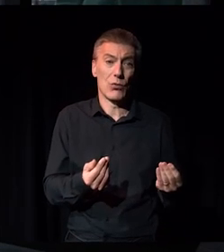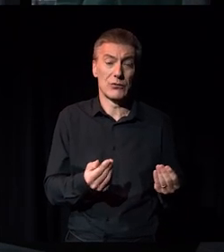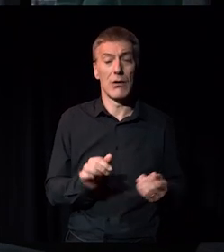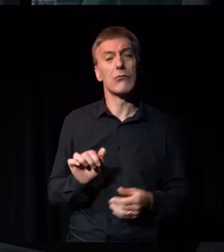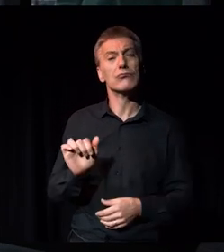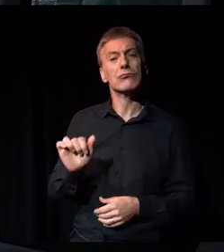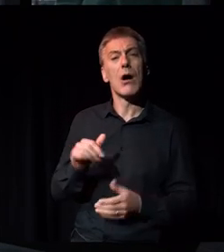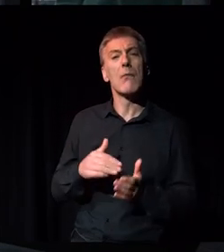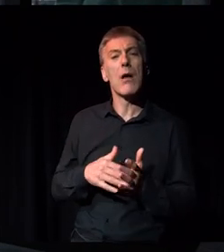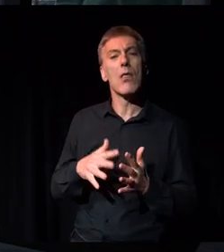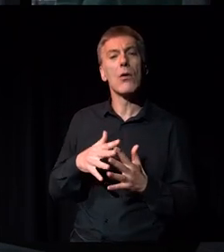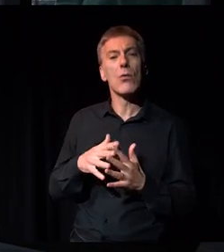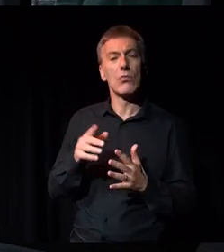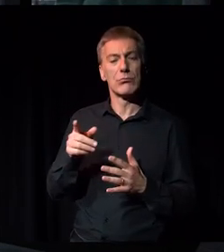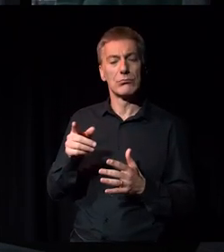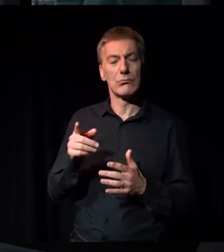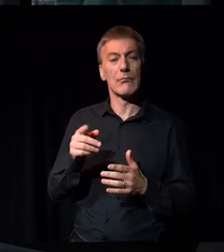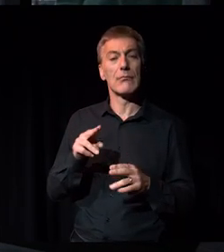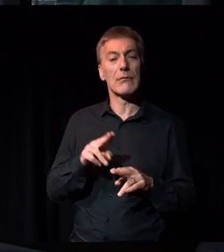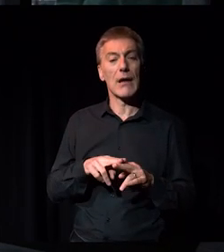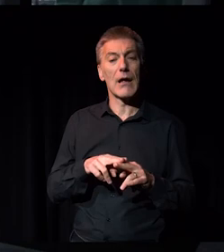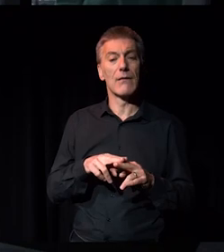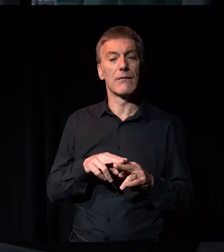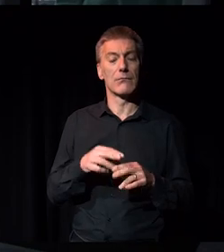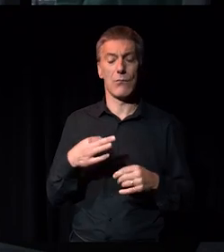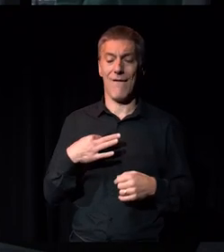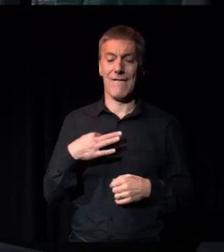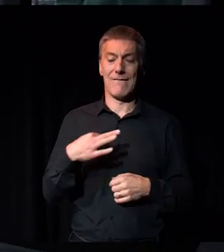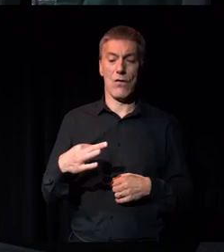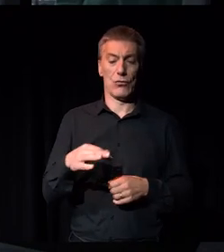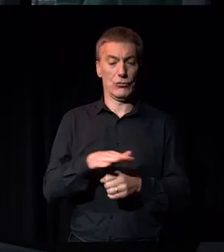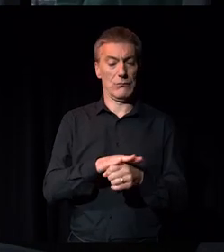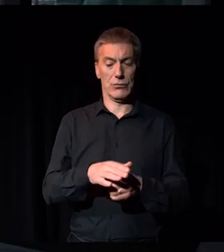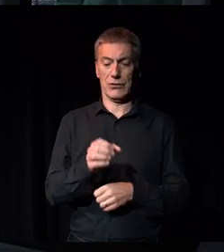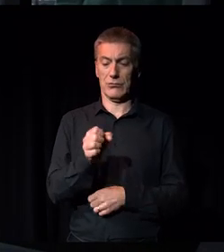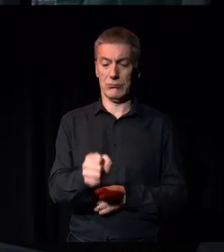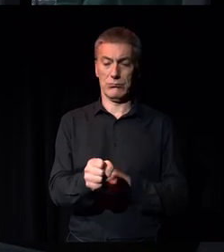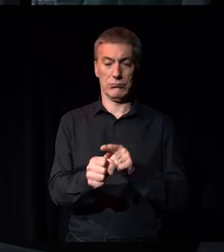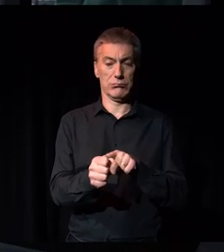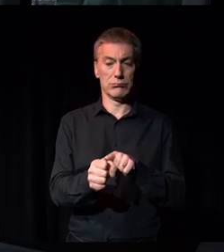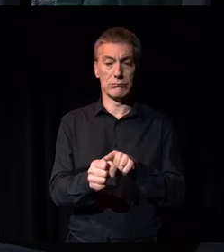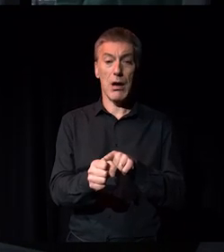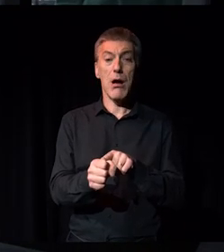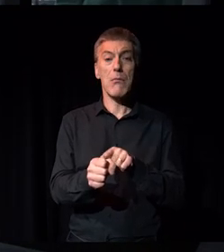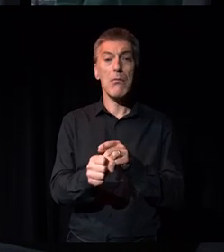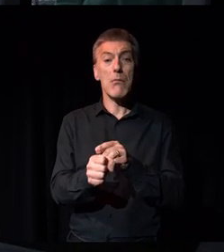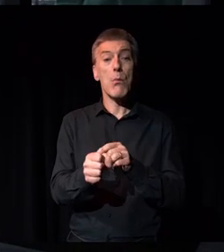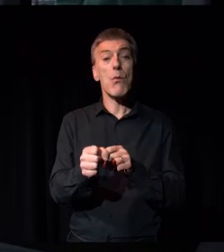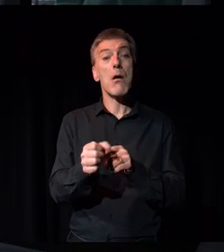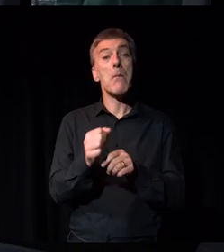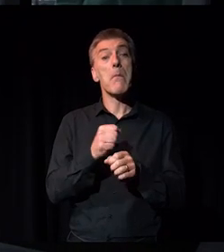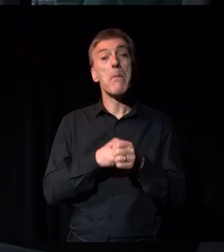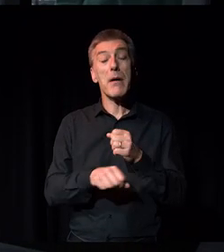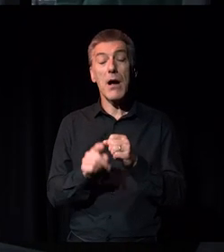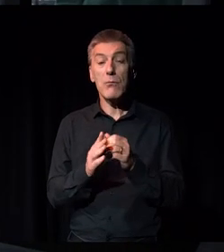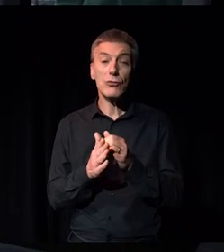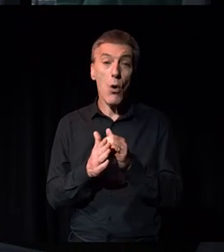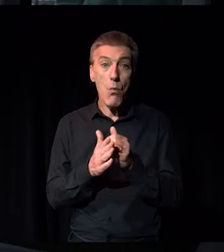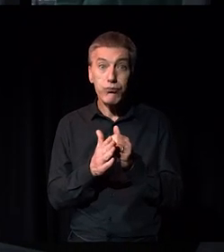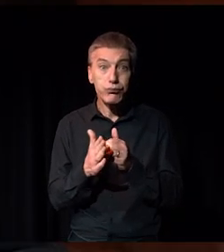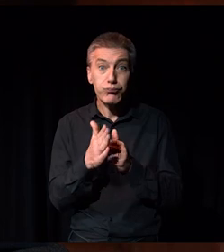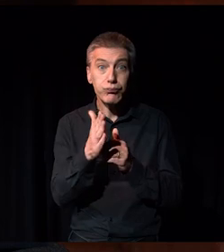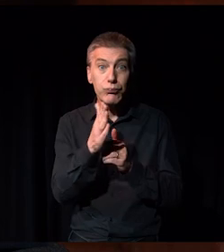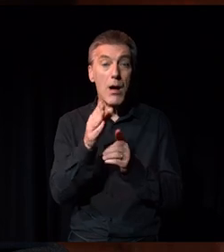about if there is a relationship between somebody that is in a voluntary position, which then happens to lead into some form of paid